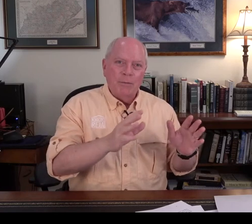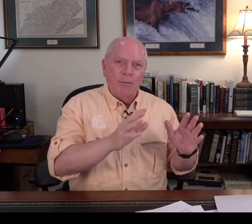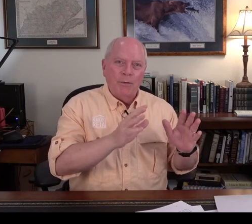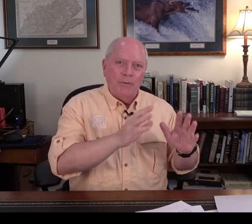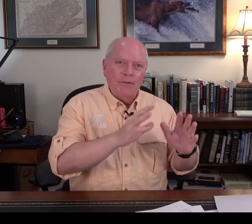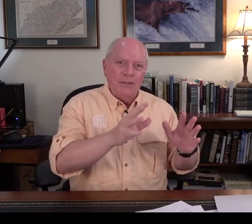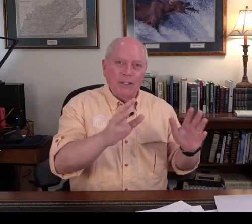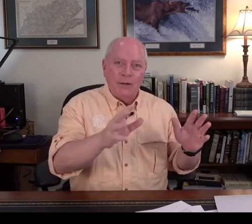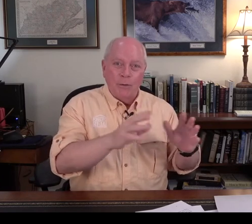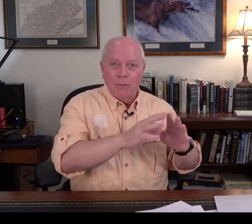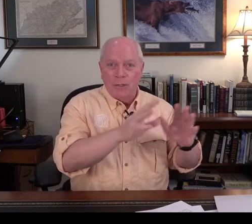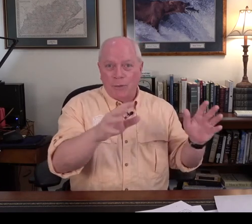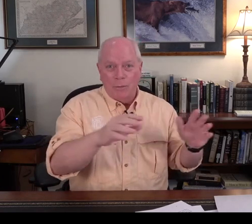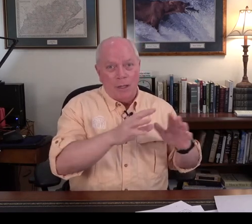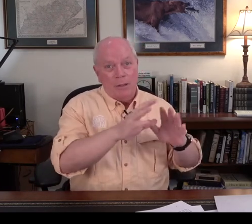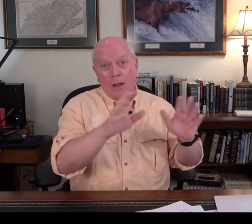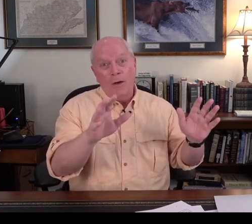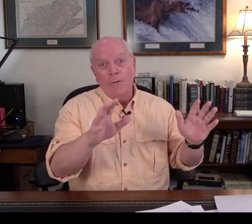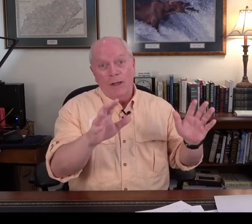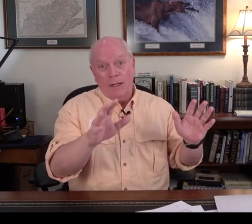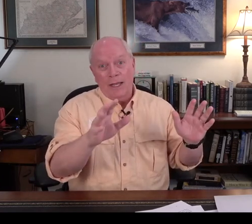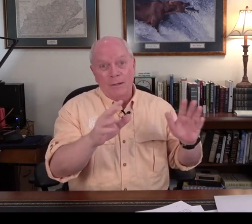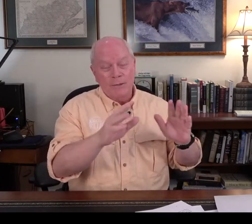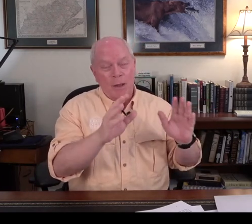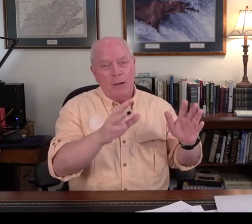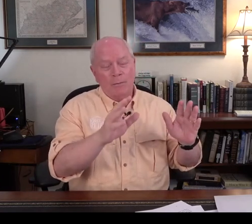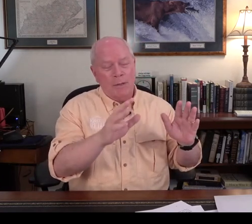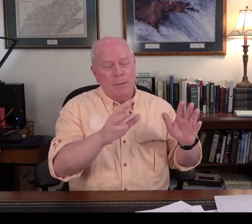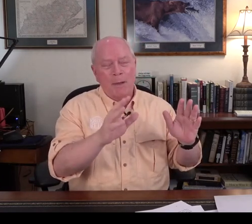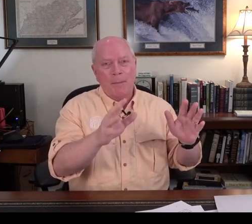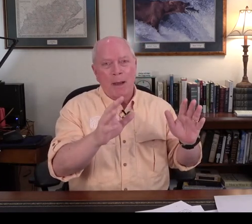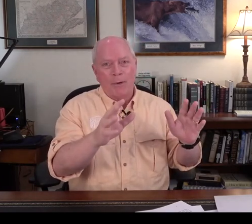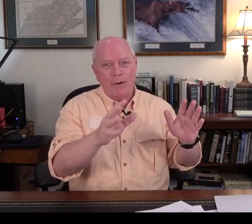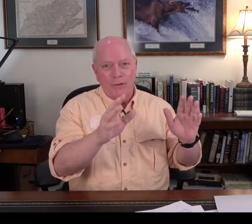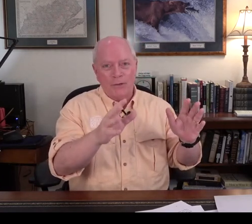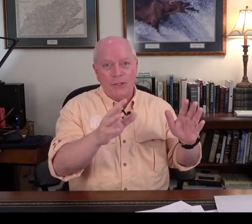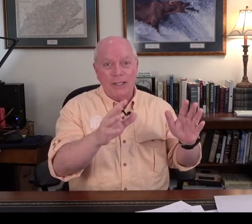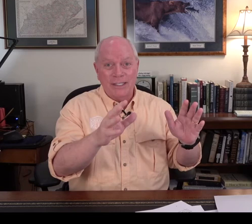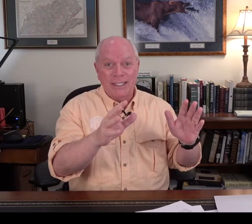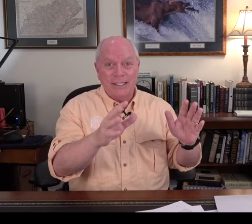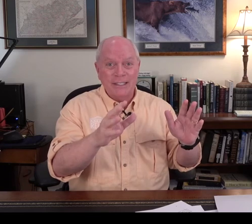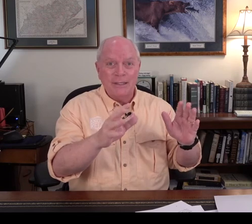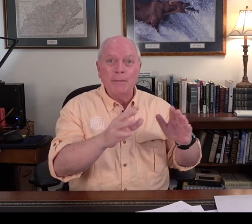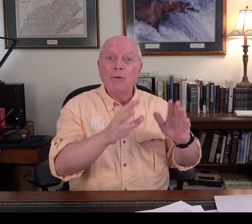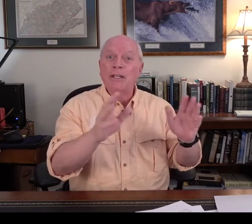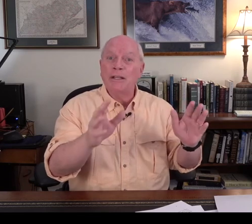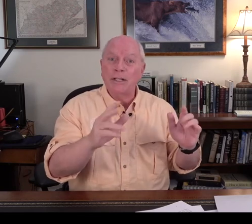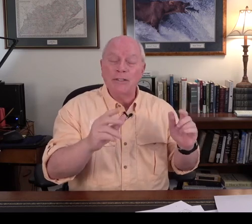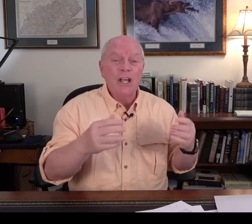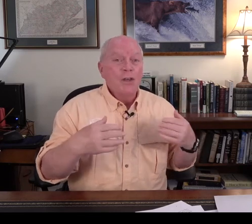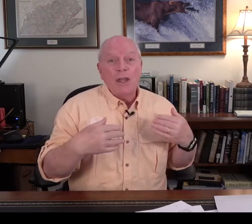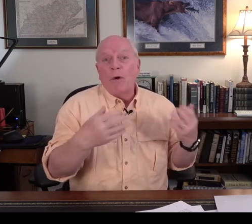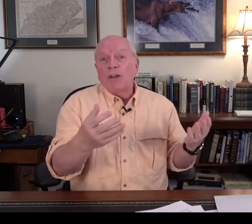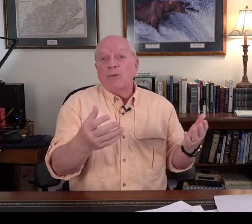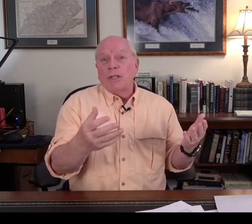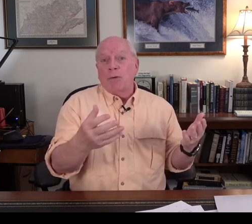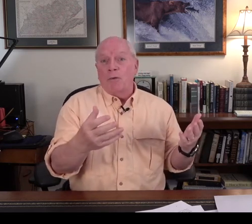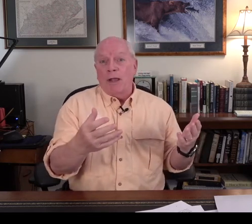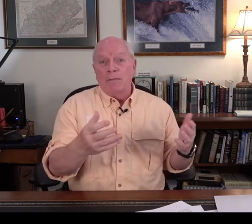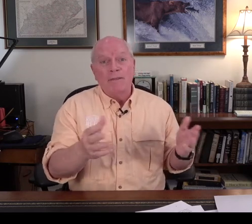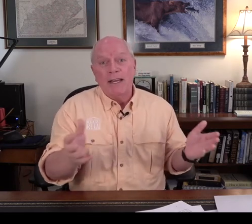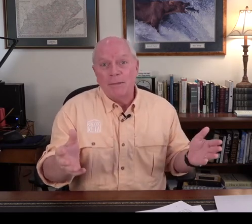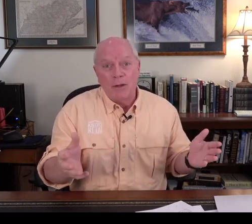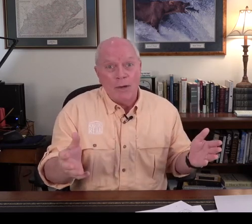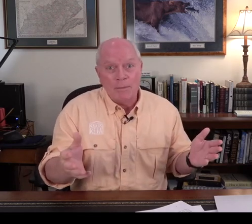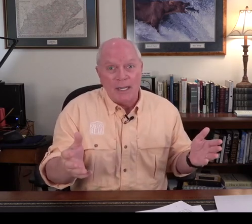hotels those people with 50 60 rooms that are all over la the small mom and pop operators that are still in existence the boutique hotels they want to join the